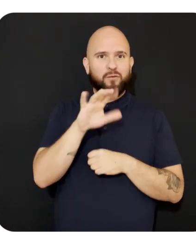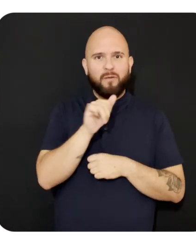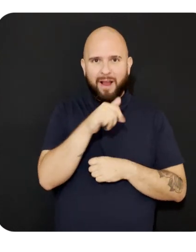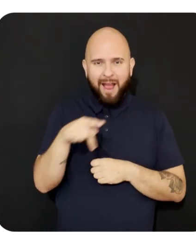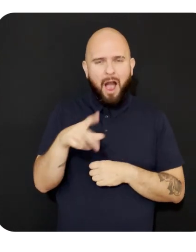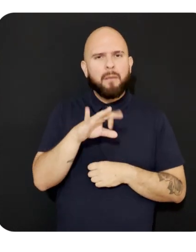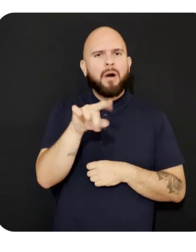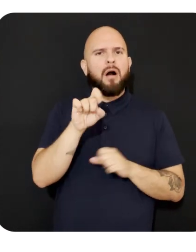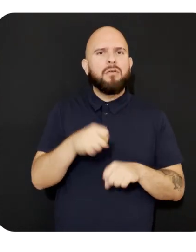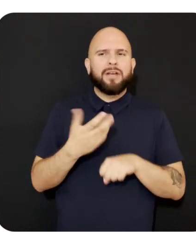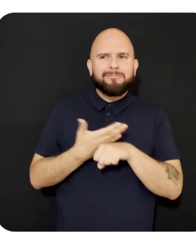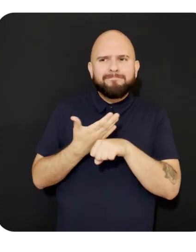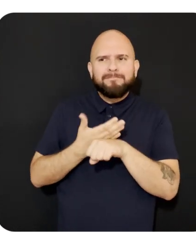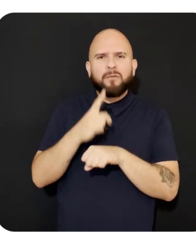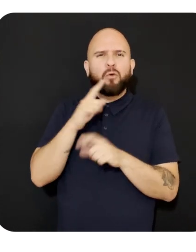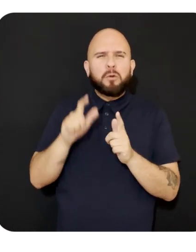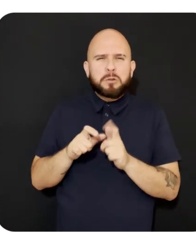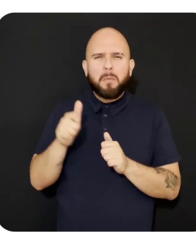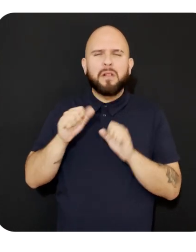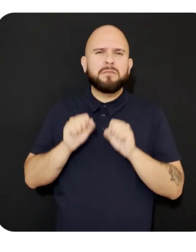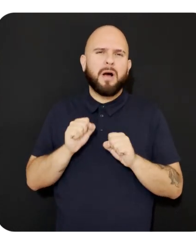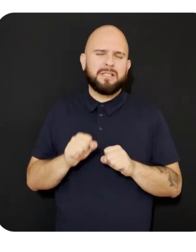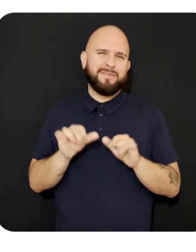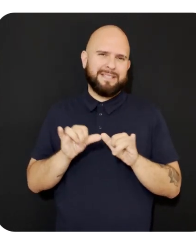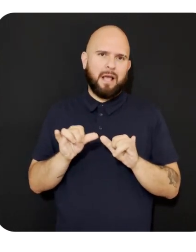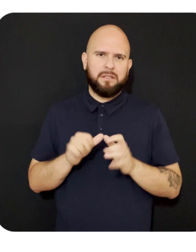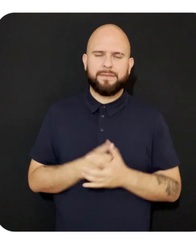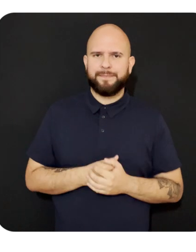you optimize for the smallest possible update size.